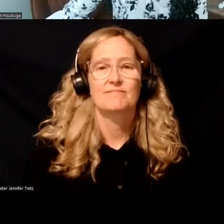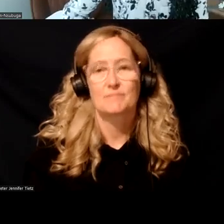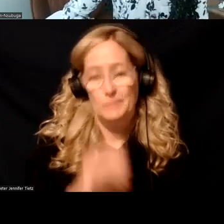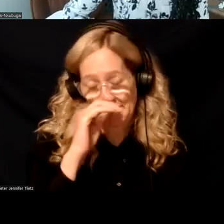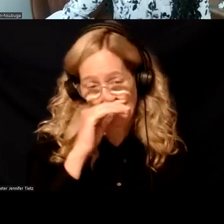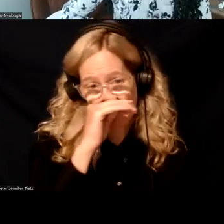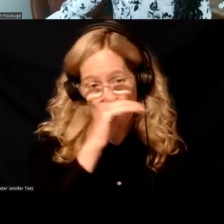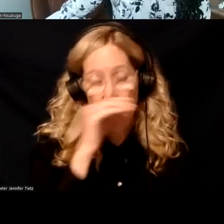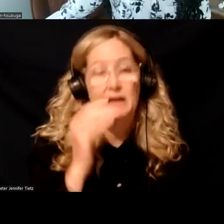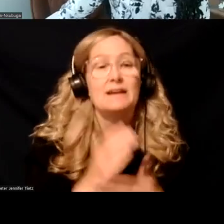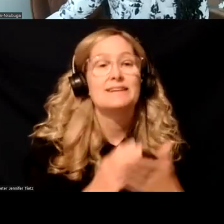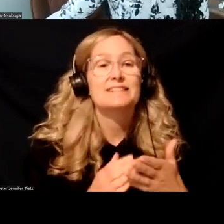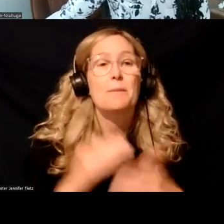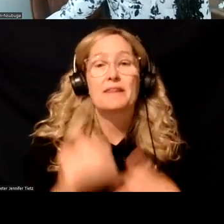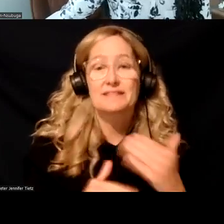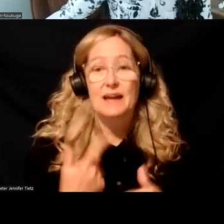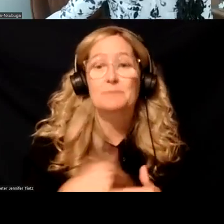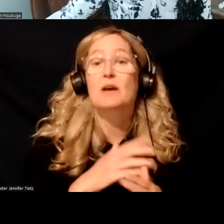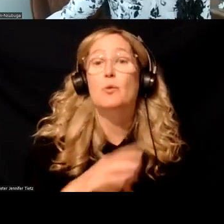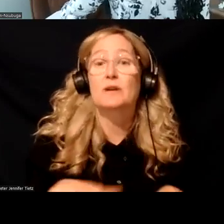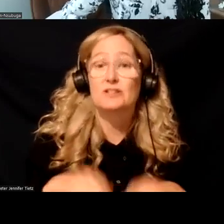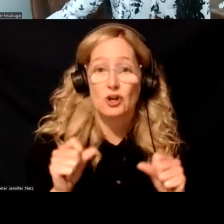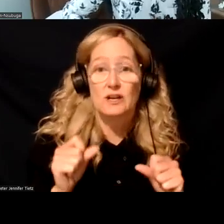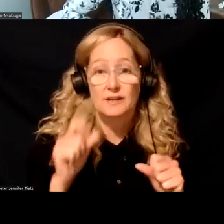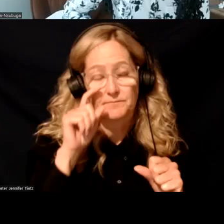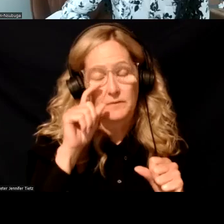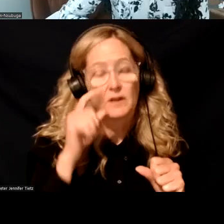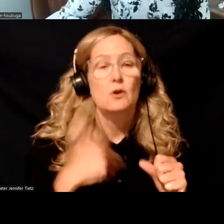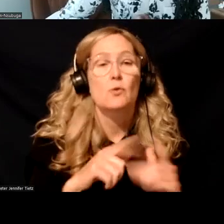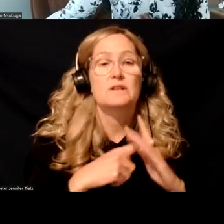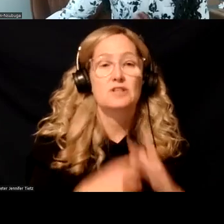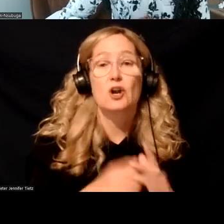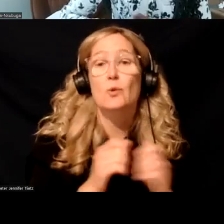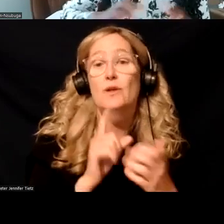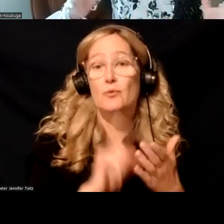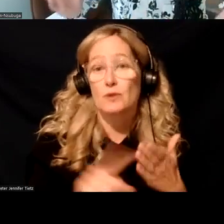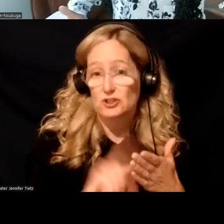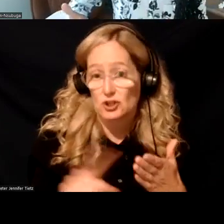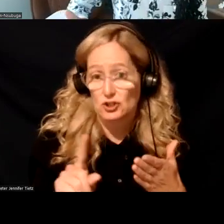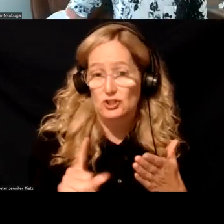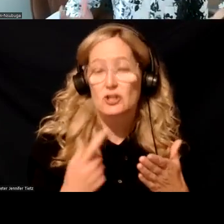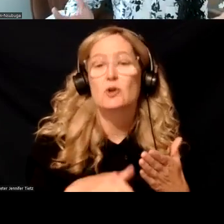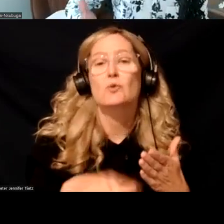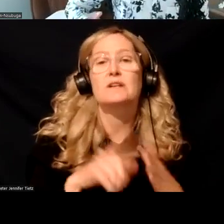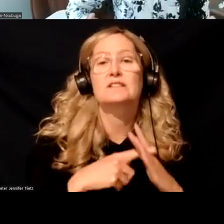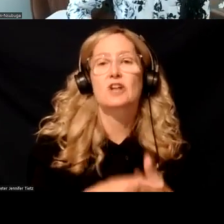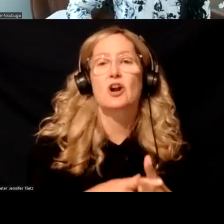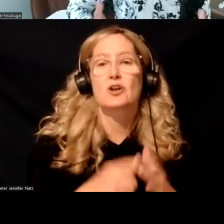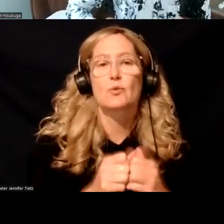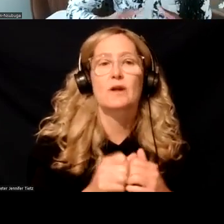So some of the steps that, um, we took, um, we started with research, um, and we started in a